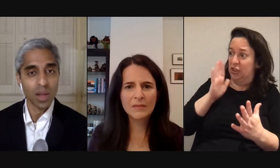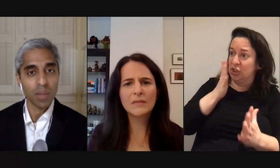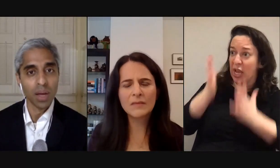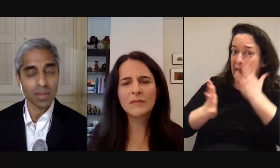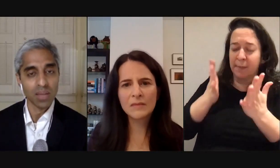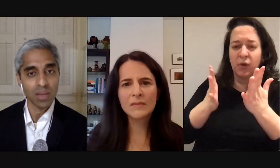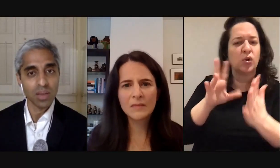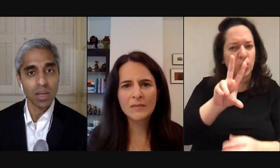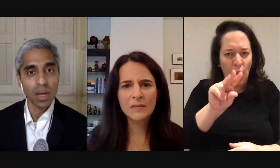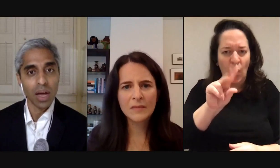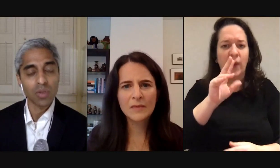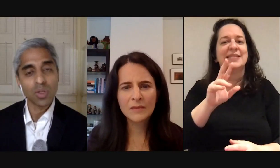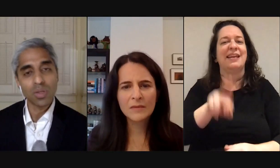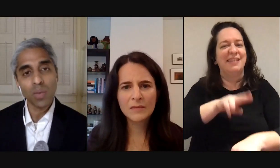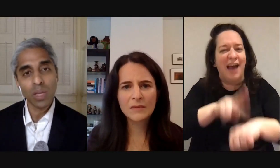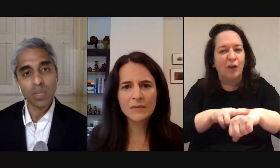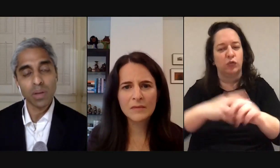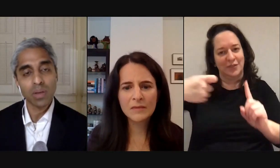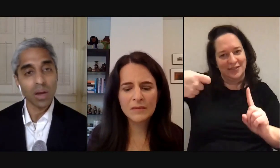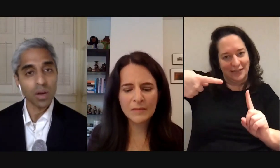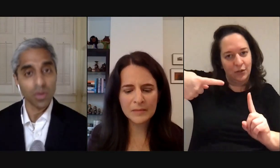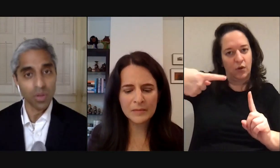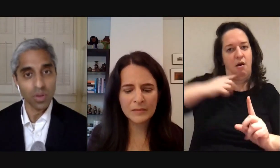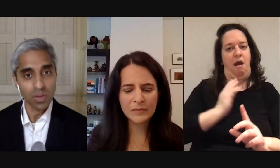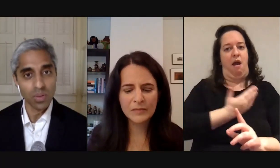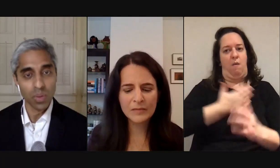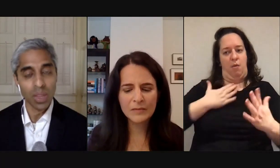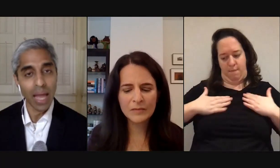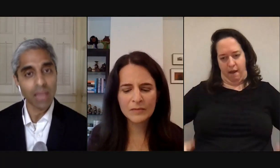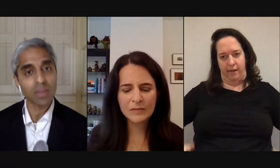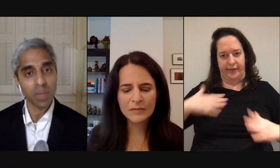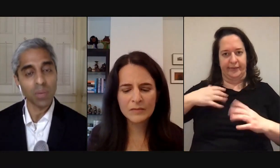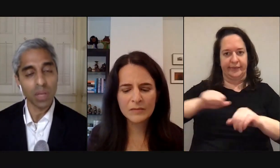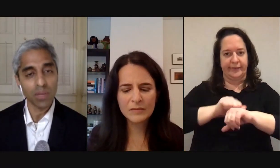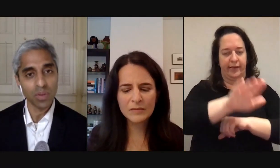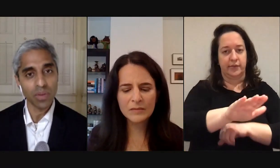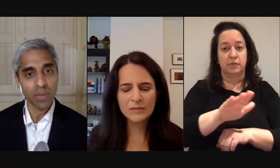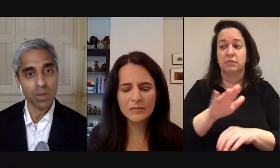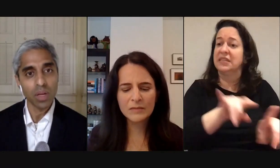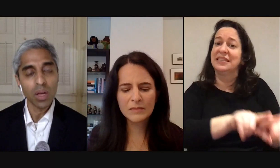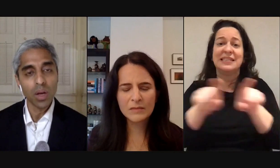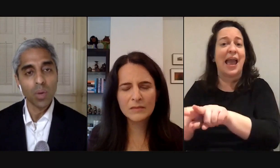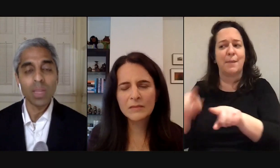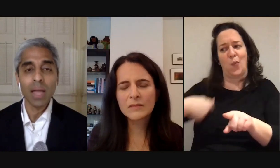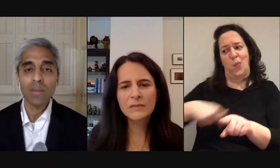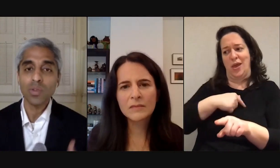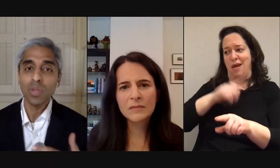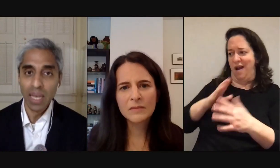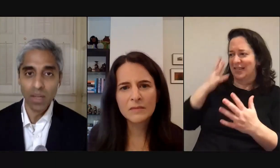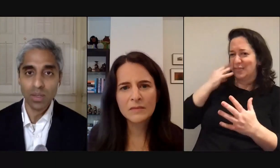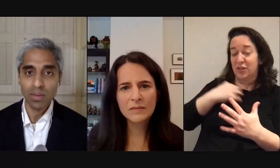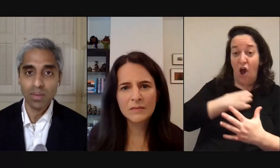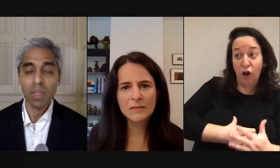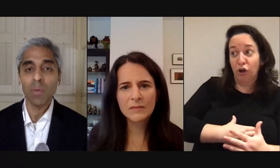that our body sends us so just like we experience hunger or thirst when we're lacking something we need for survival when we lack